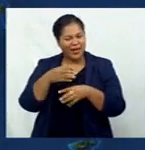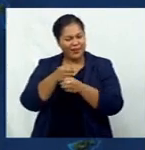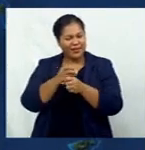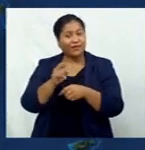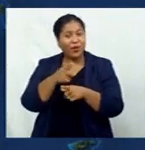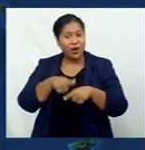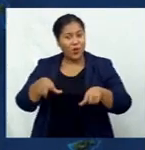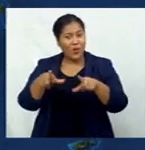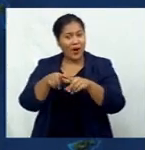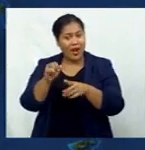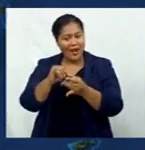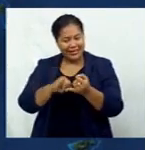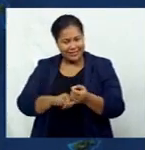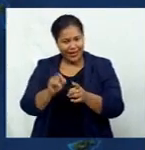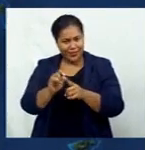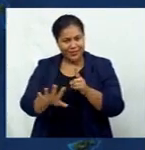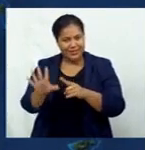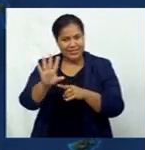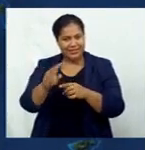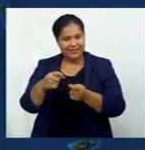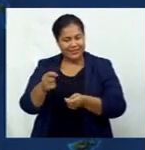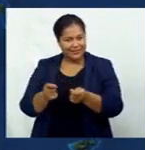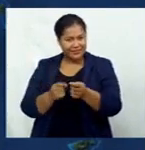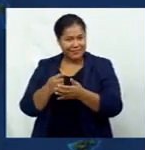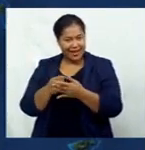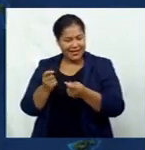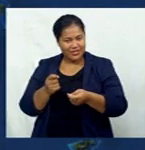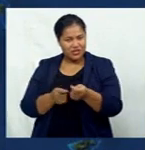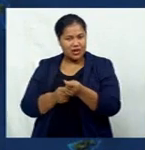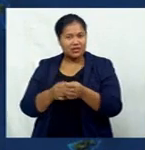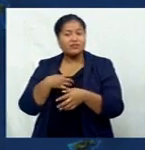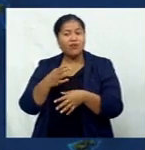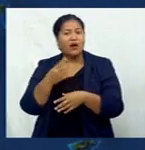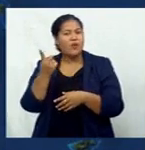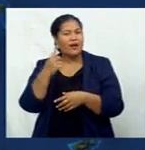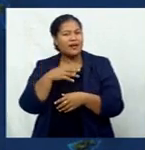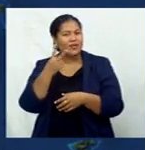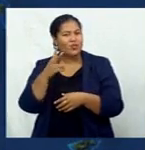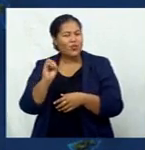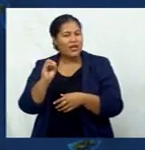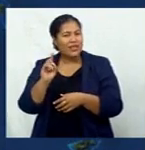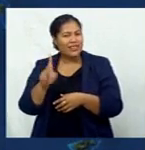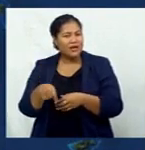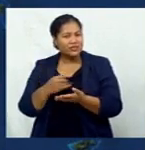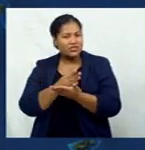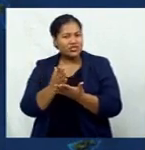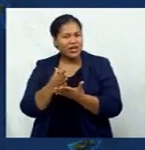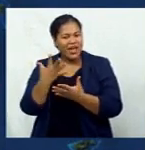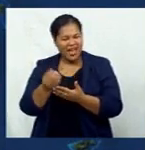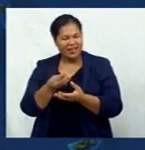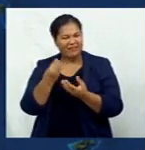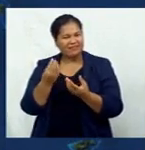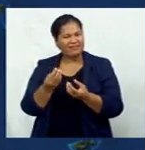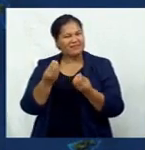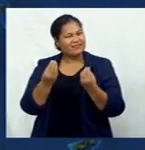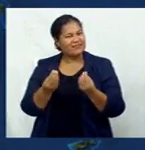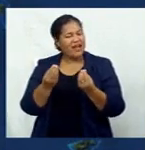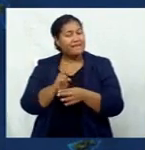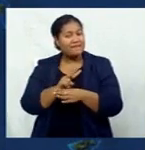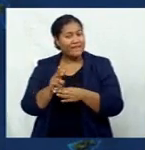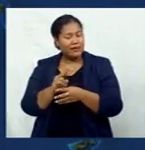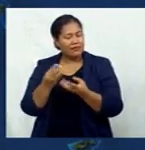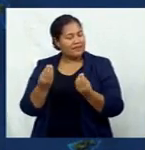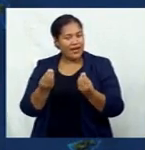South Pacific stock exchange. More than 21,000 shares valued over $79,000 were traded in 30